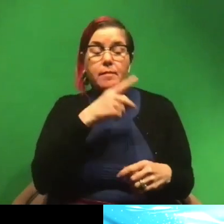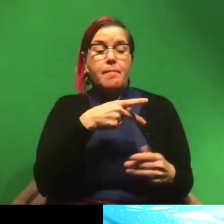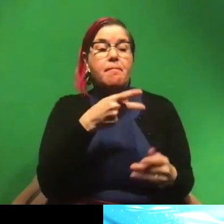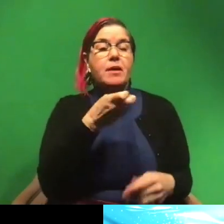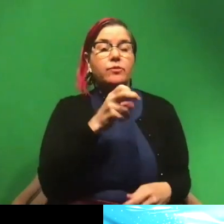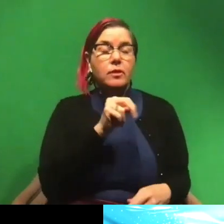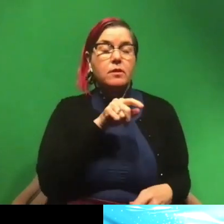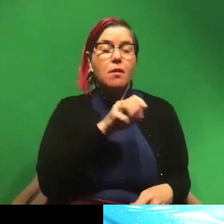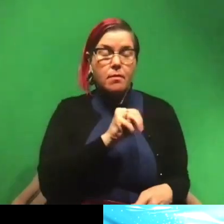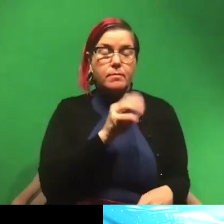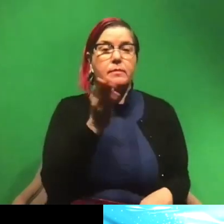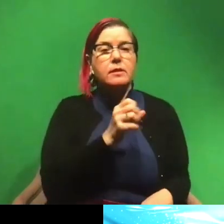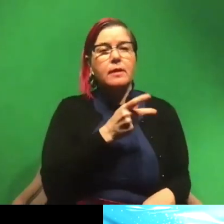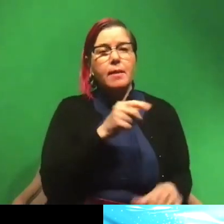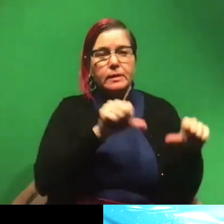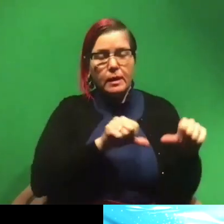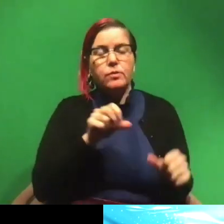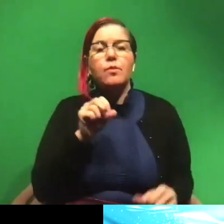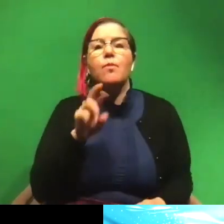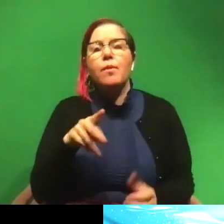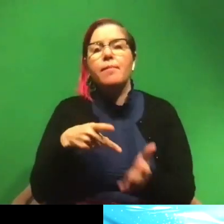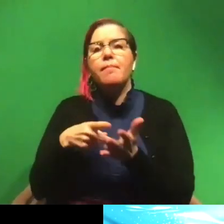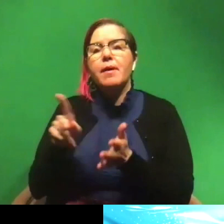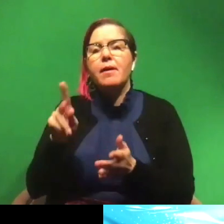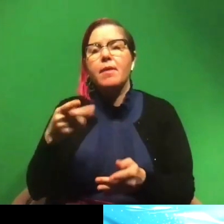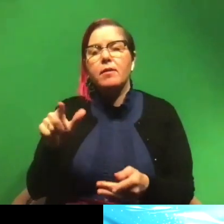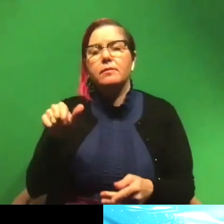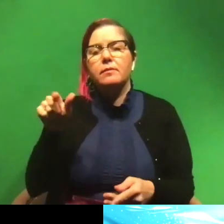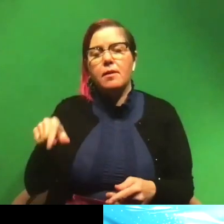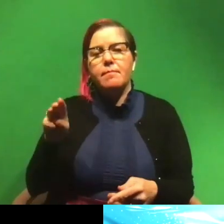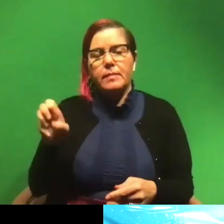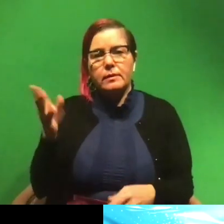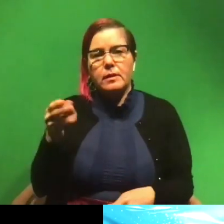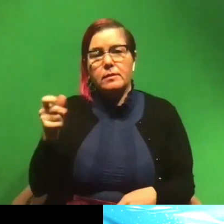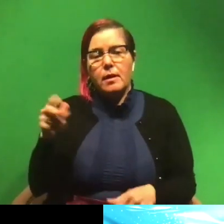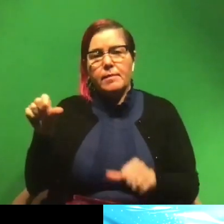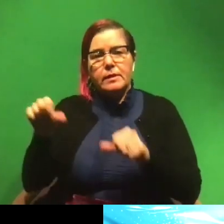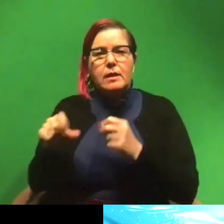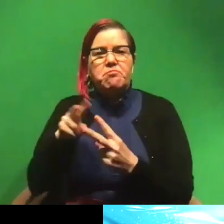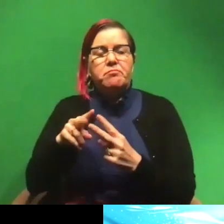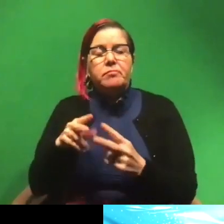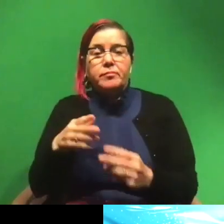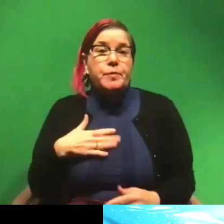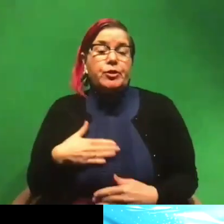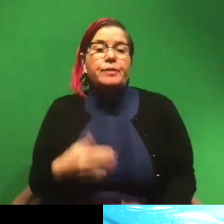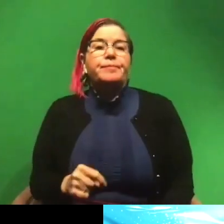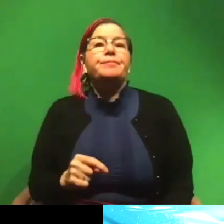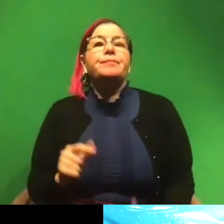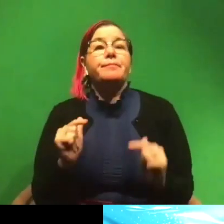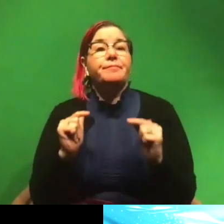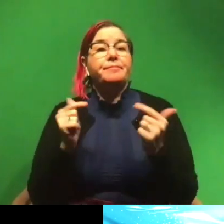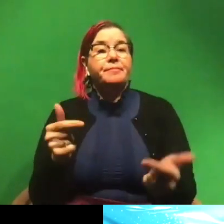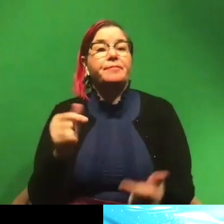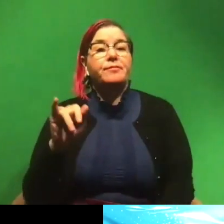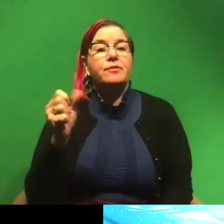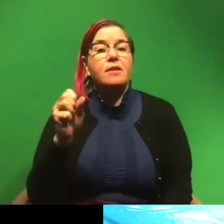.com slash skypeascientist or paypal.me slash skypeascientist. And now I will hand it over